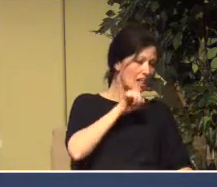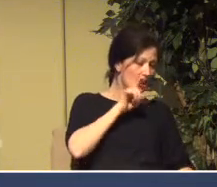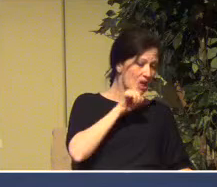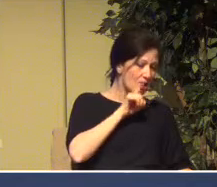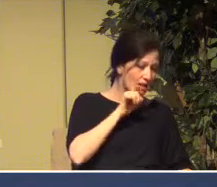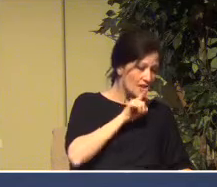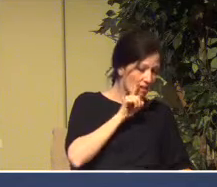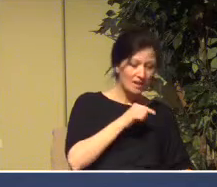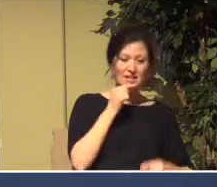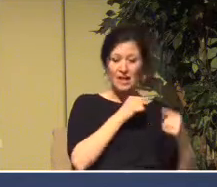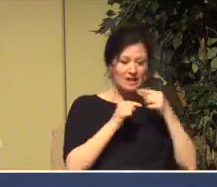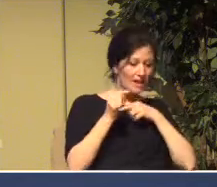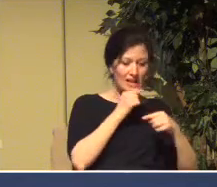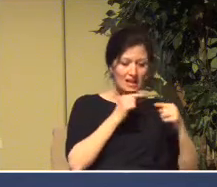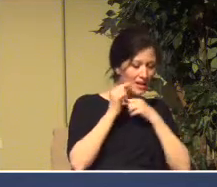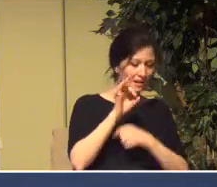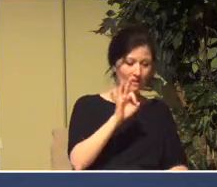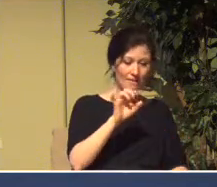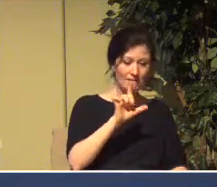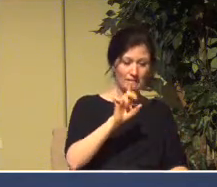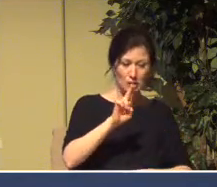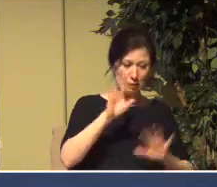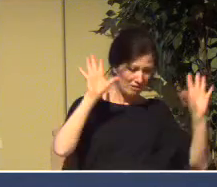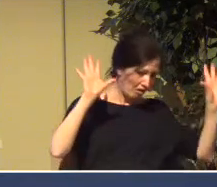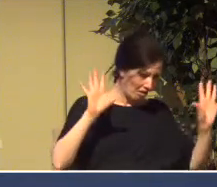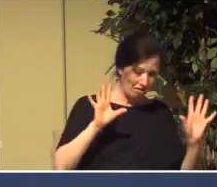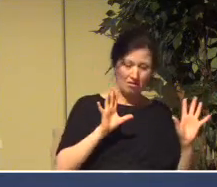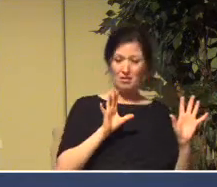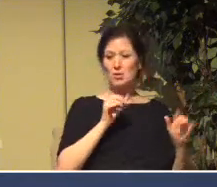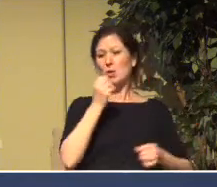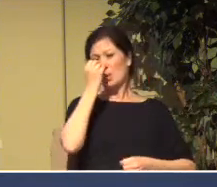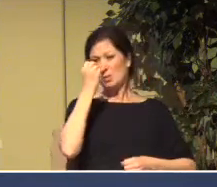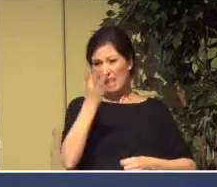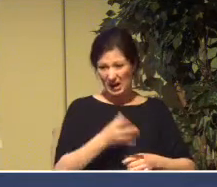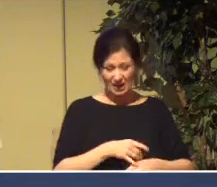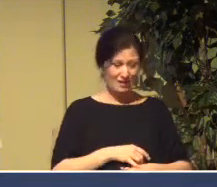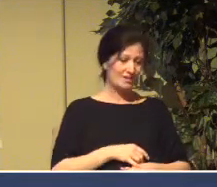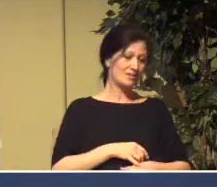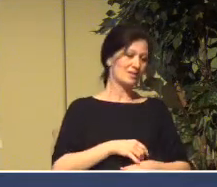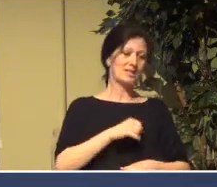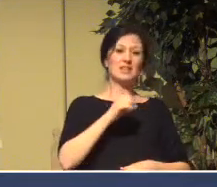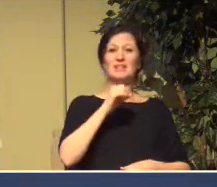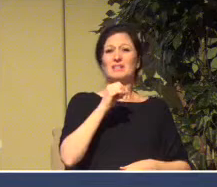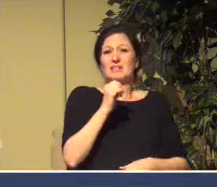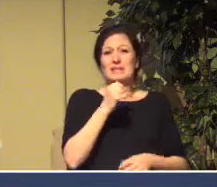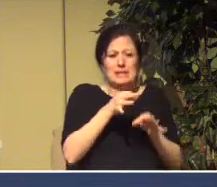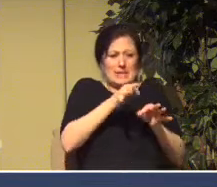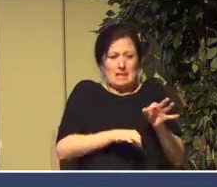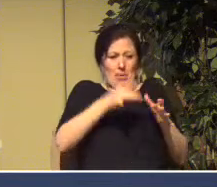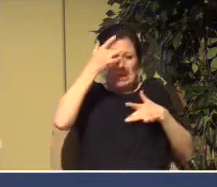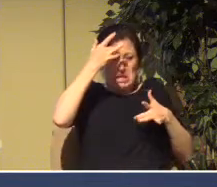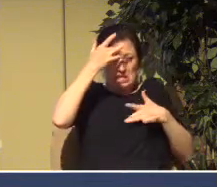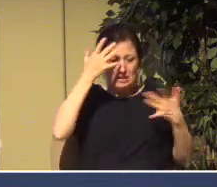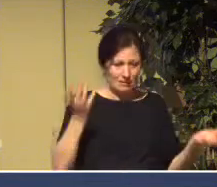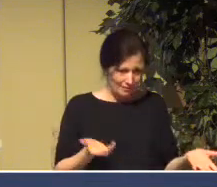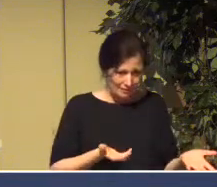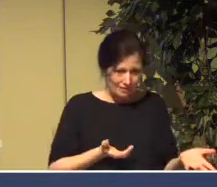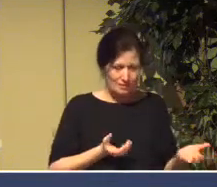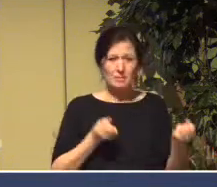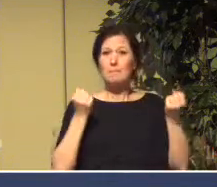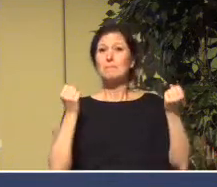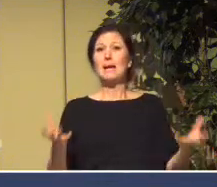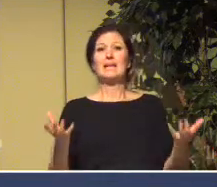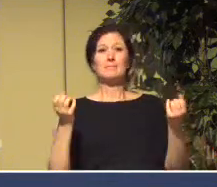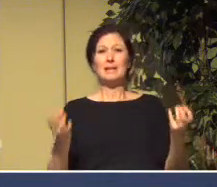just the flu, and who cares about that? Not a big deal. And all kinds of things